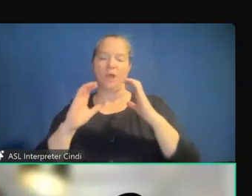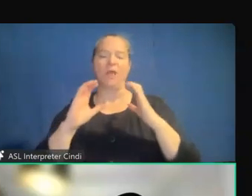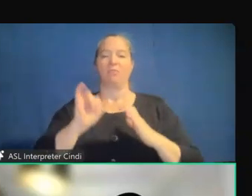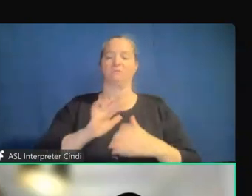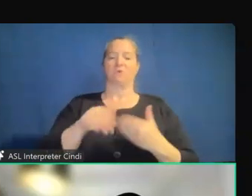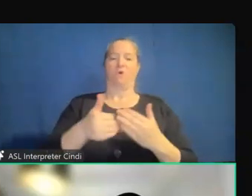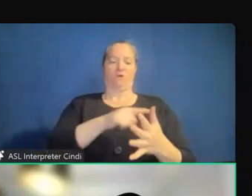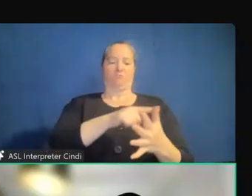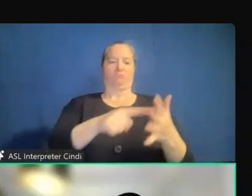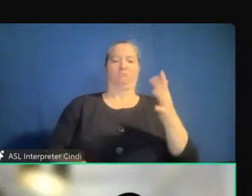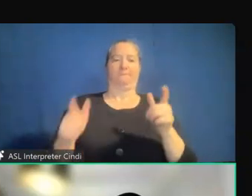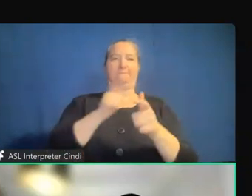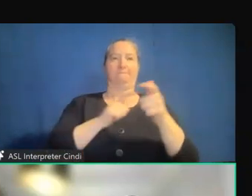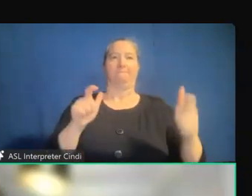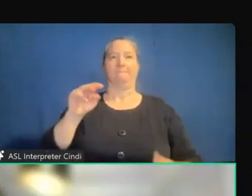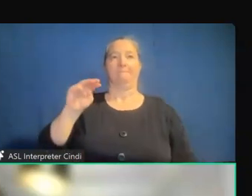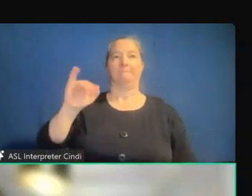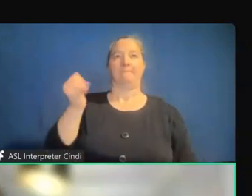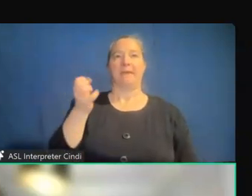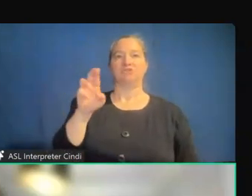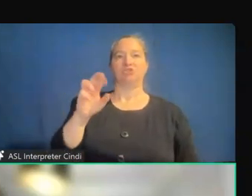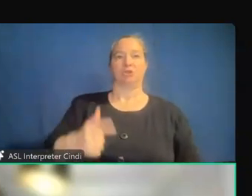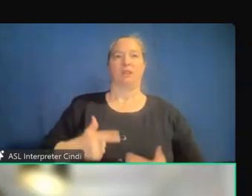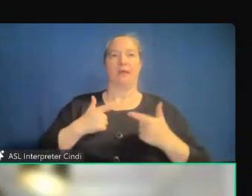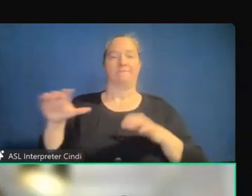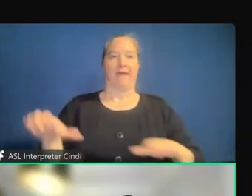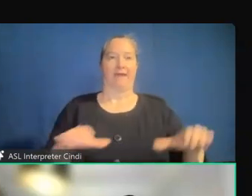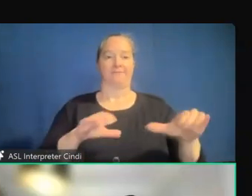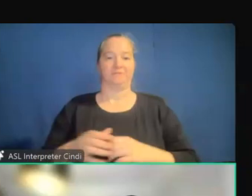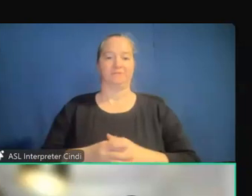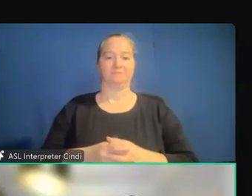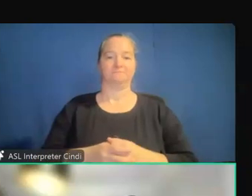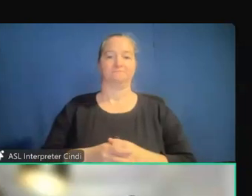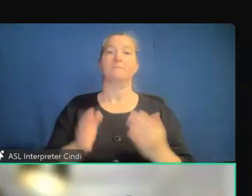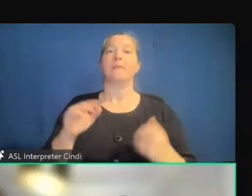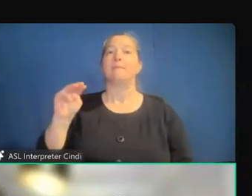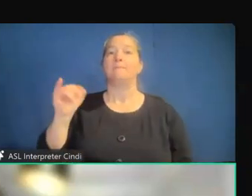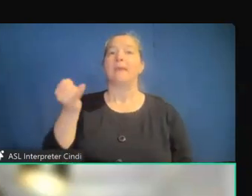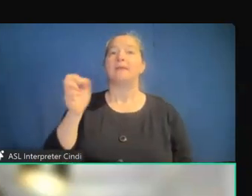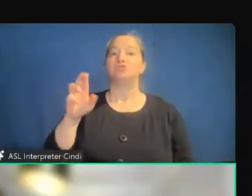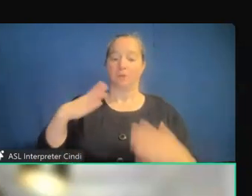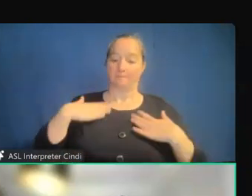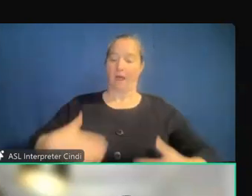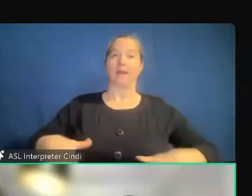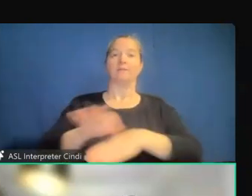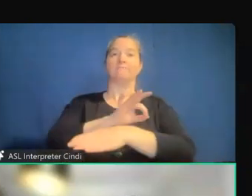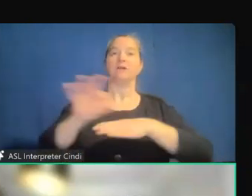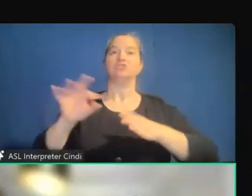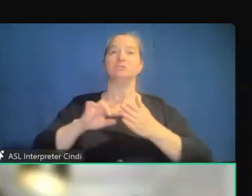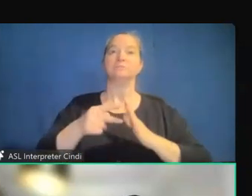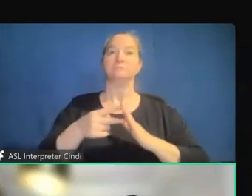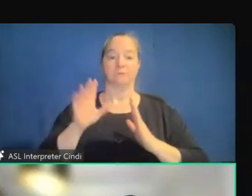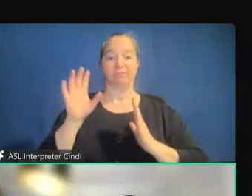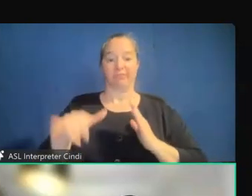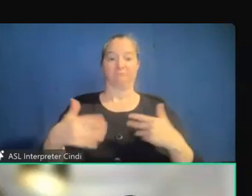considered major life activities. And so major bodily functions pertain to just